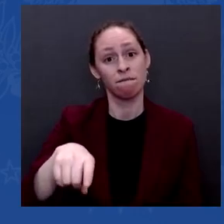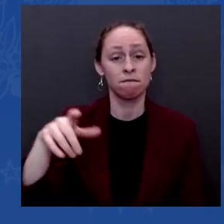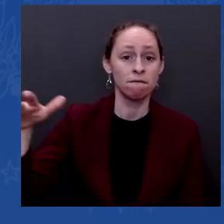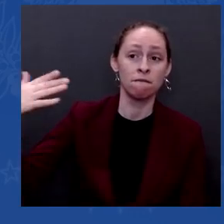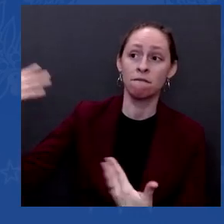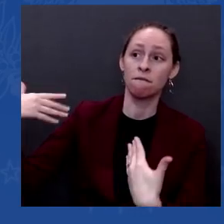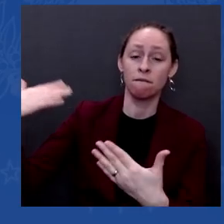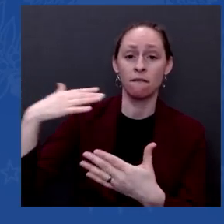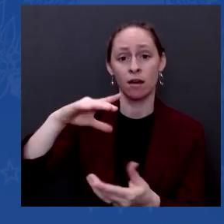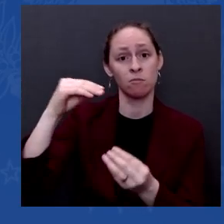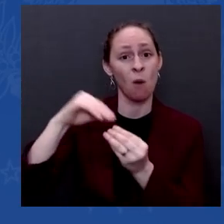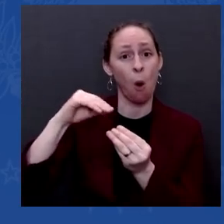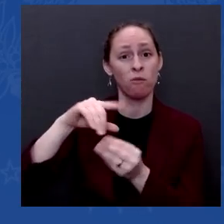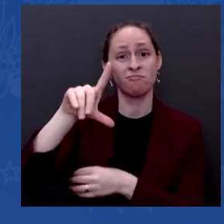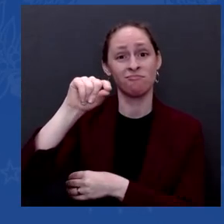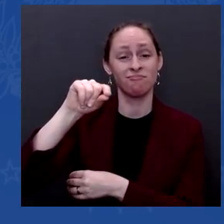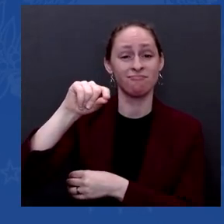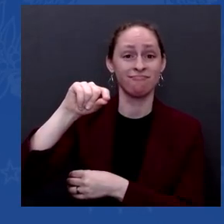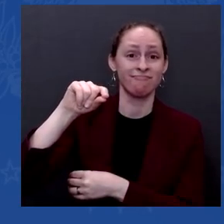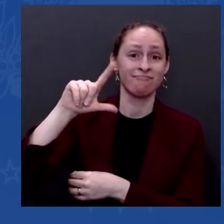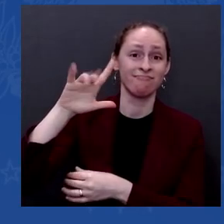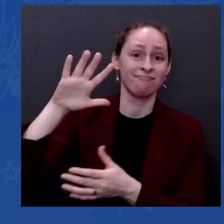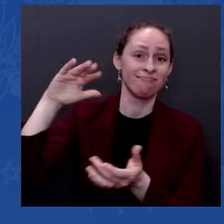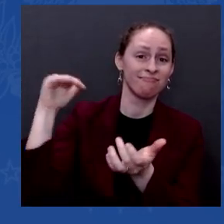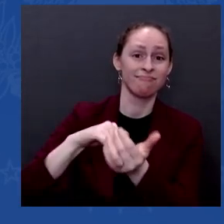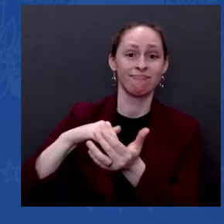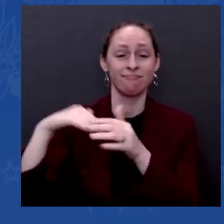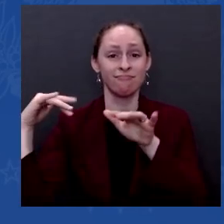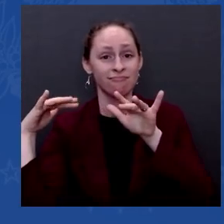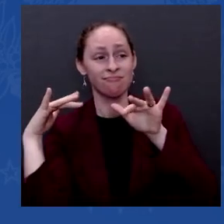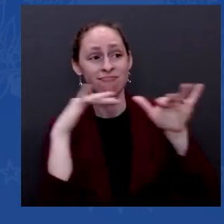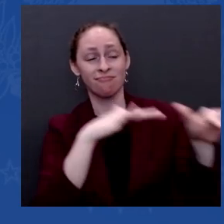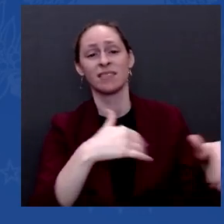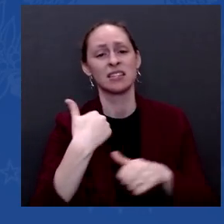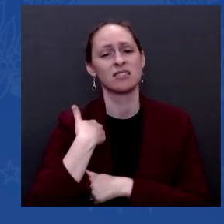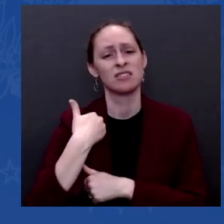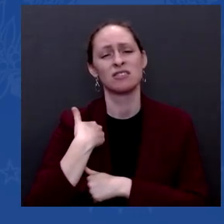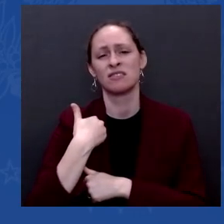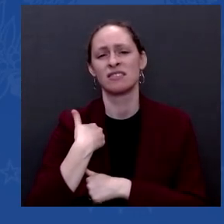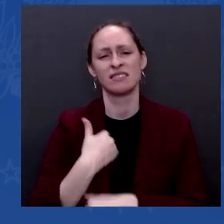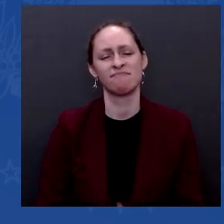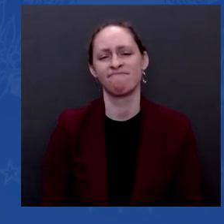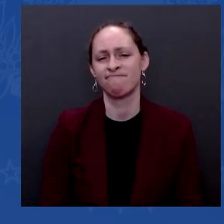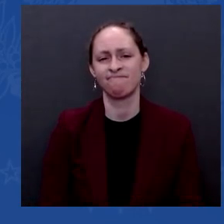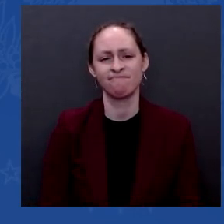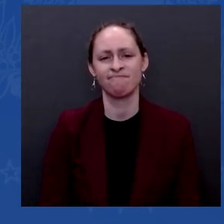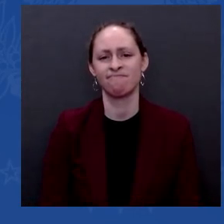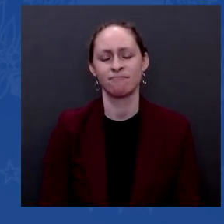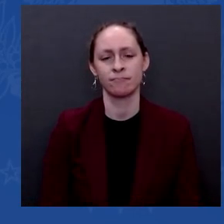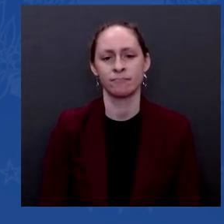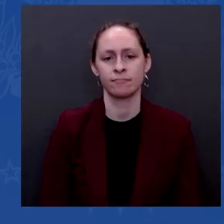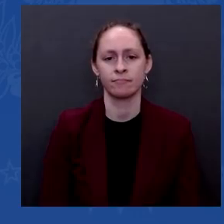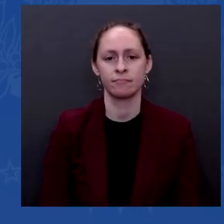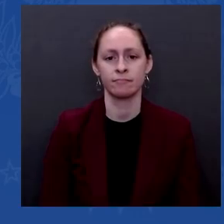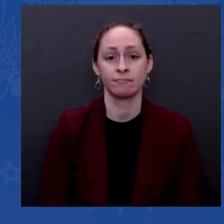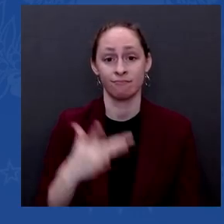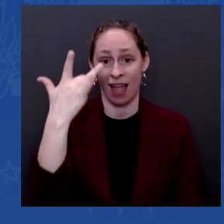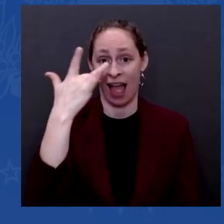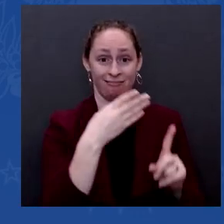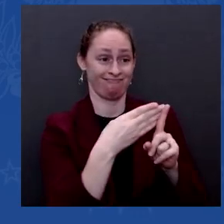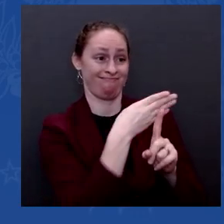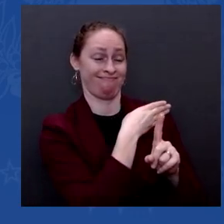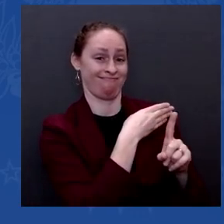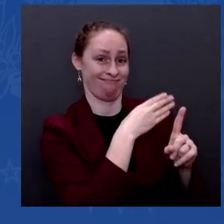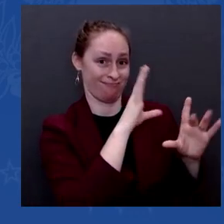than others is because the last president signed an agreement to get out by May the 1st. And so everything was copacetic.